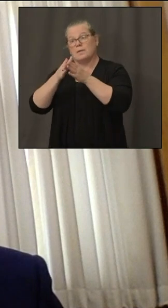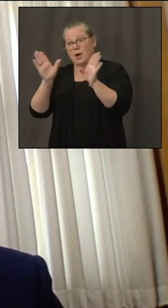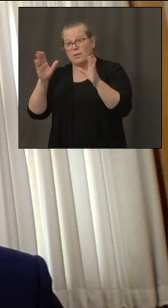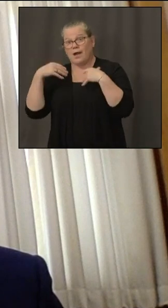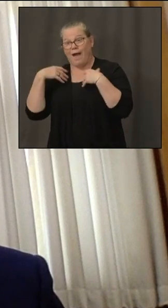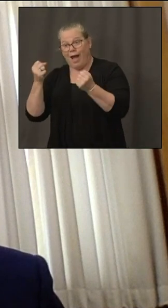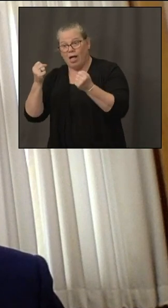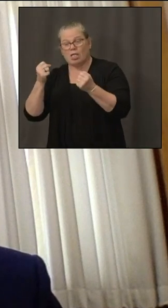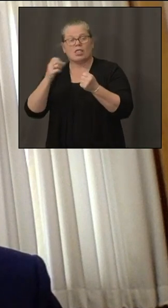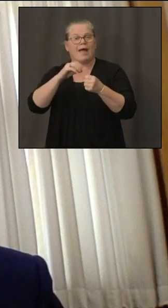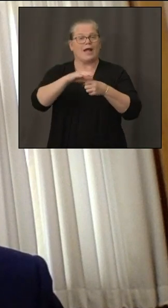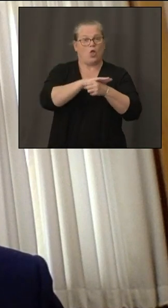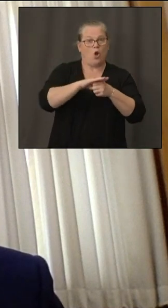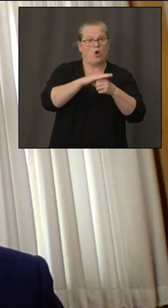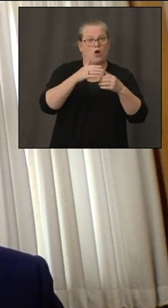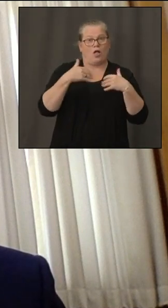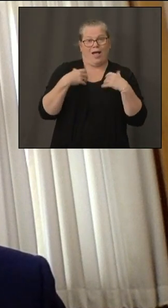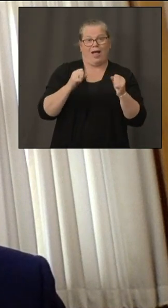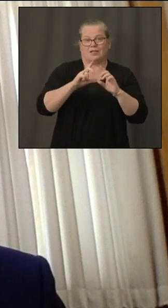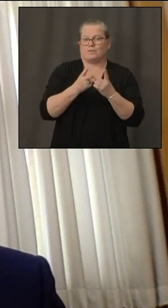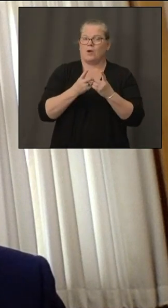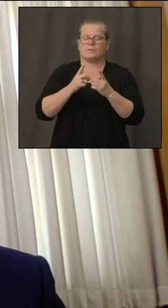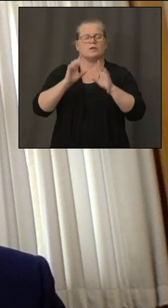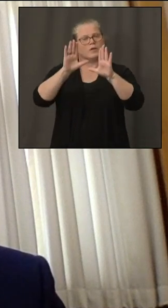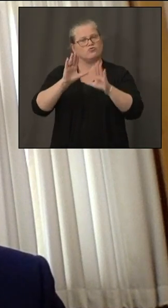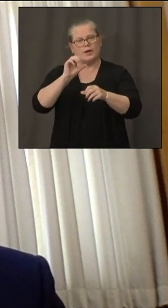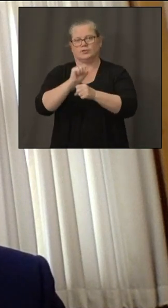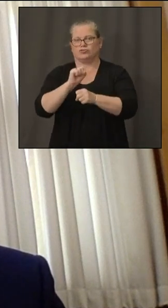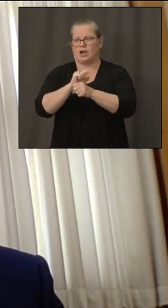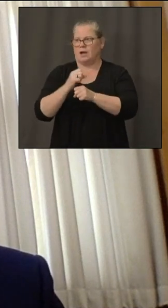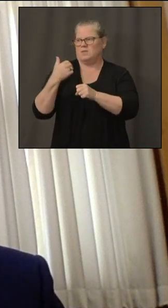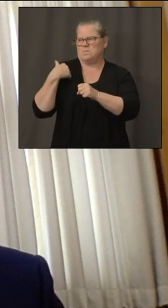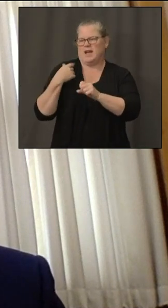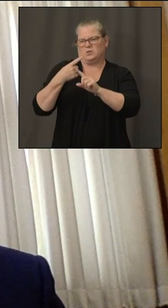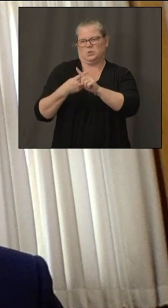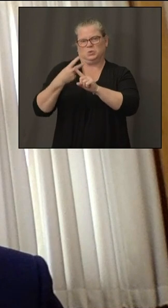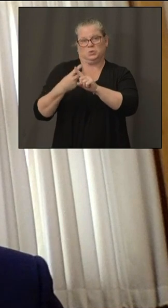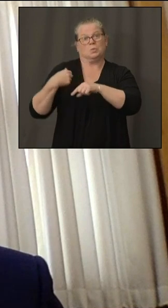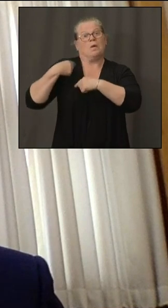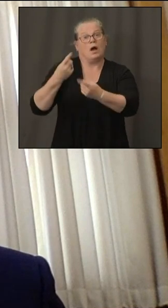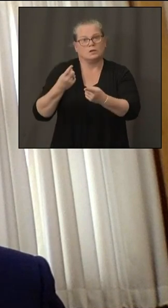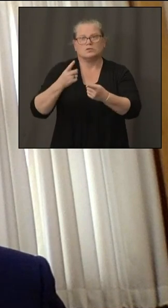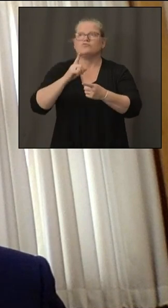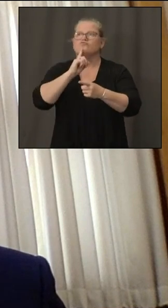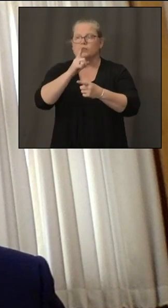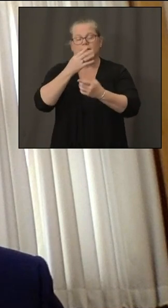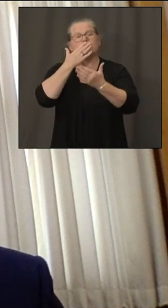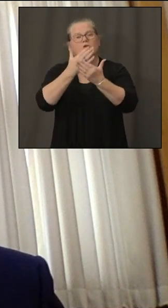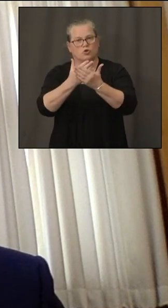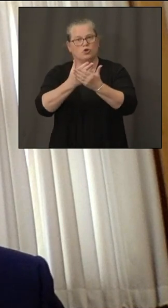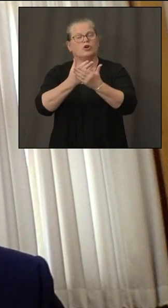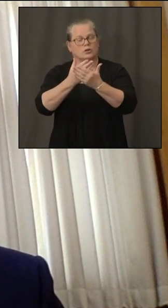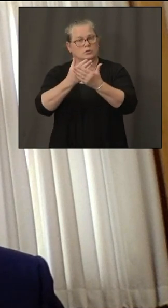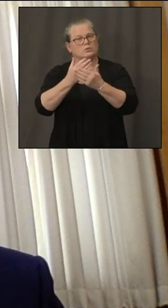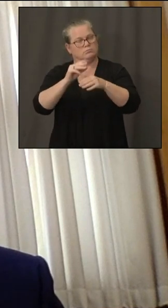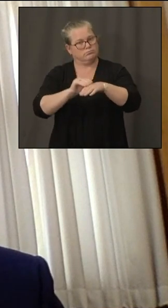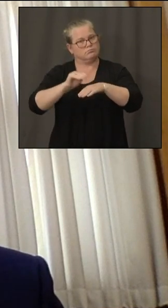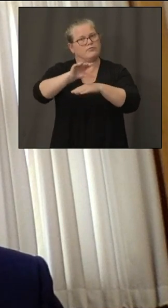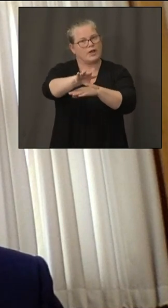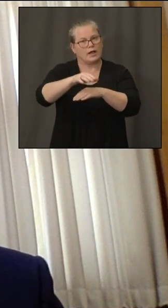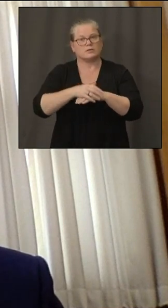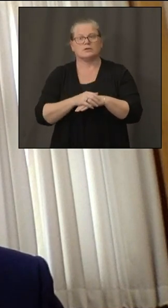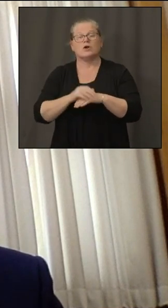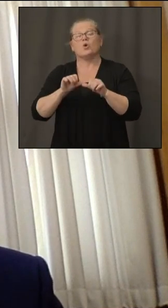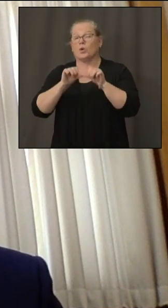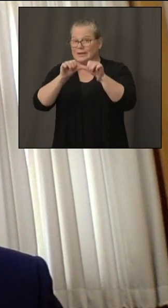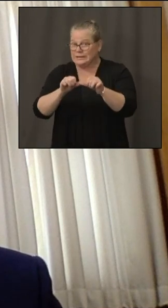scratch over the last couple months and it's having a very beneficial impact we're continuing to look at ways to improve it and expand it and increase